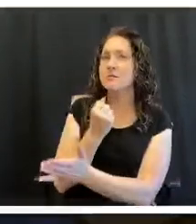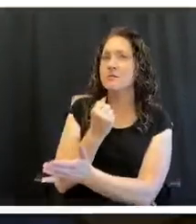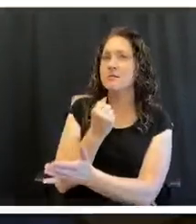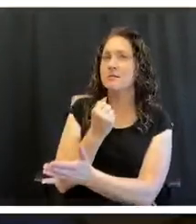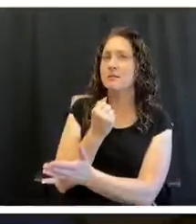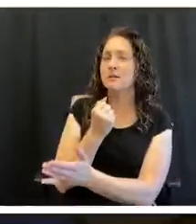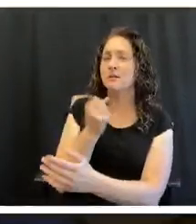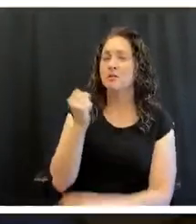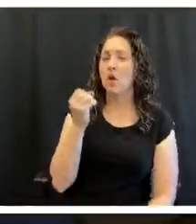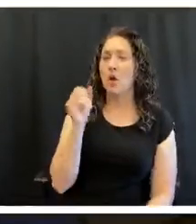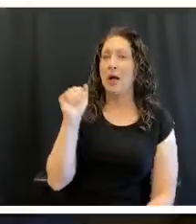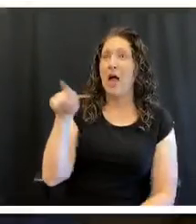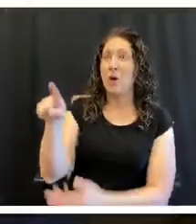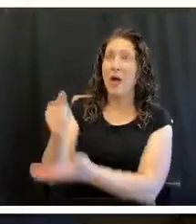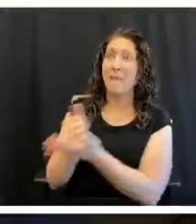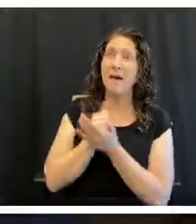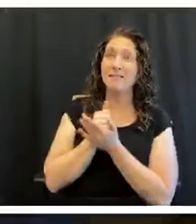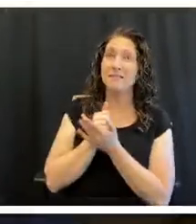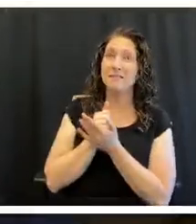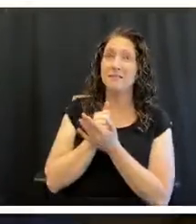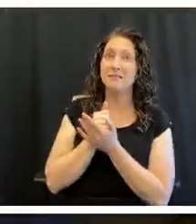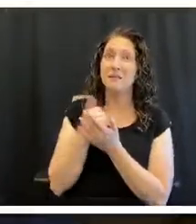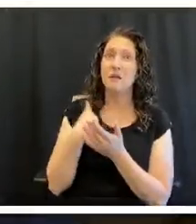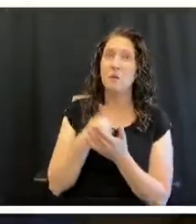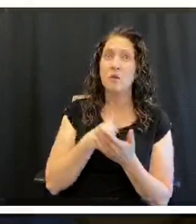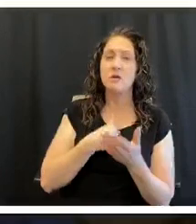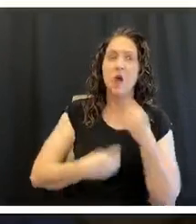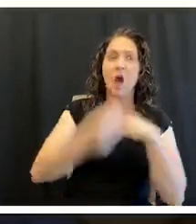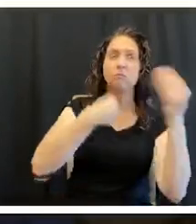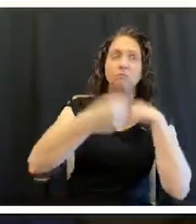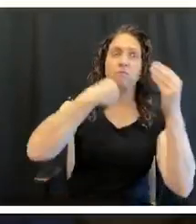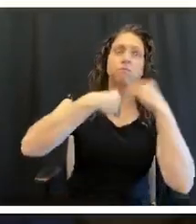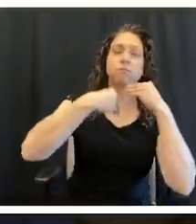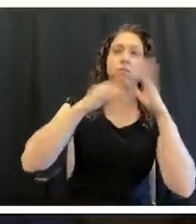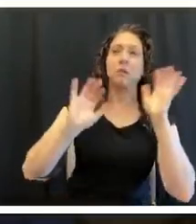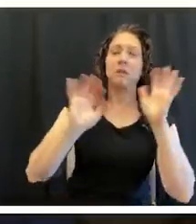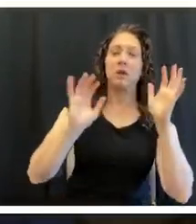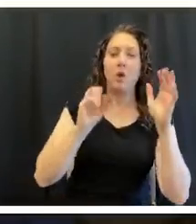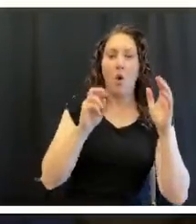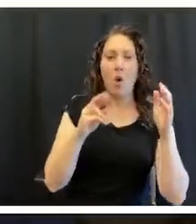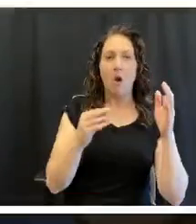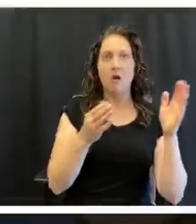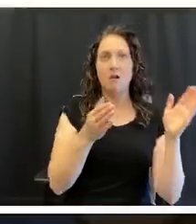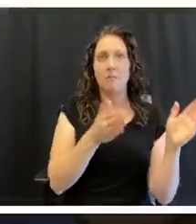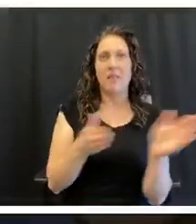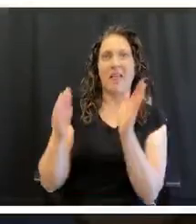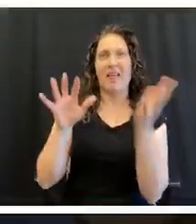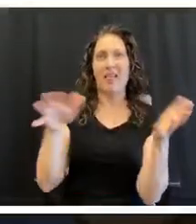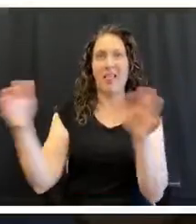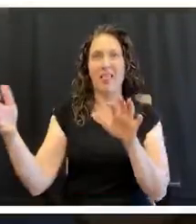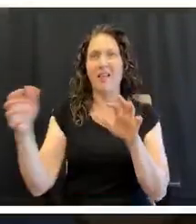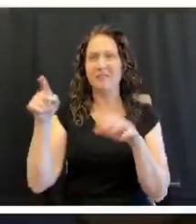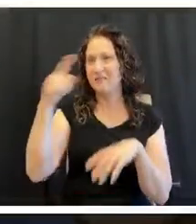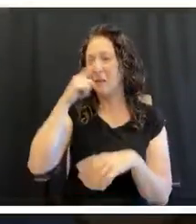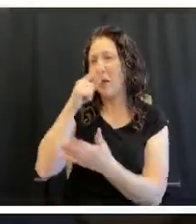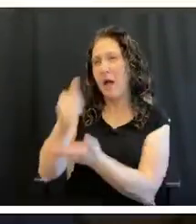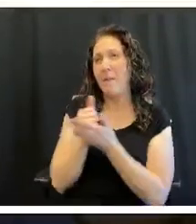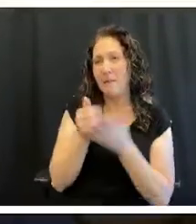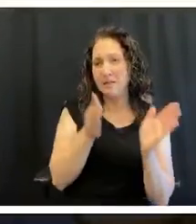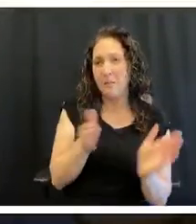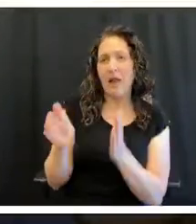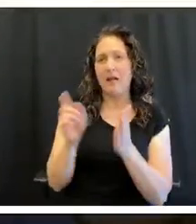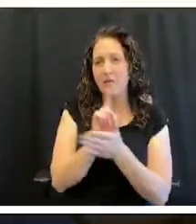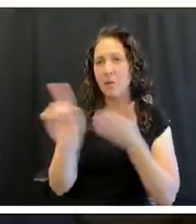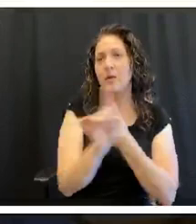us from ourselves? Can you help us plan ahead for meals and walk us through how we